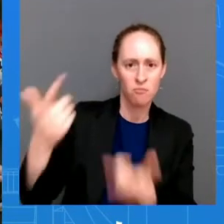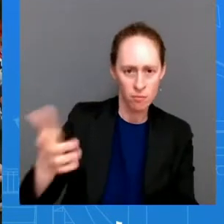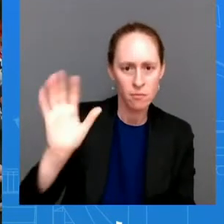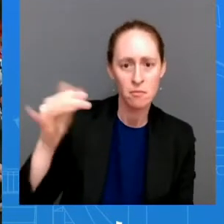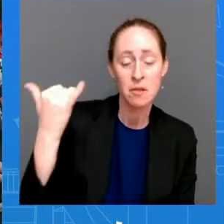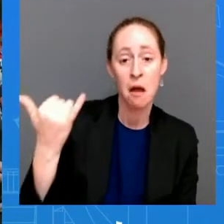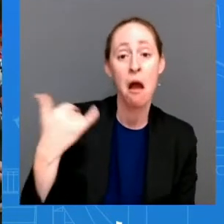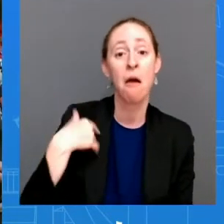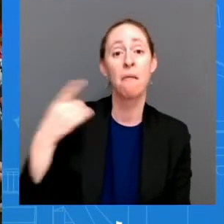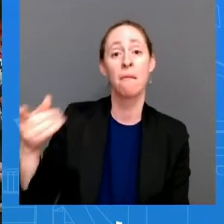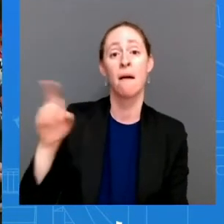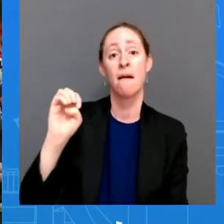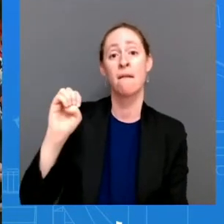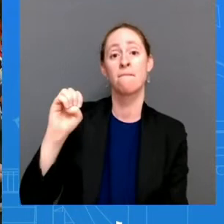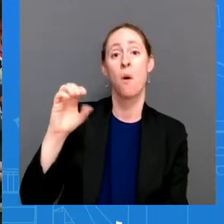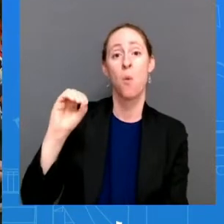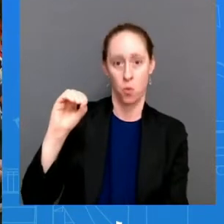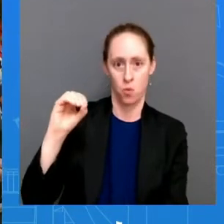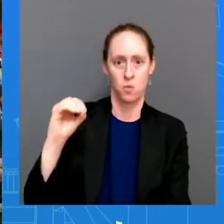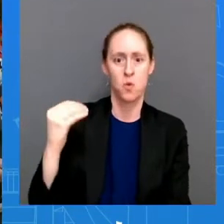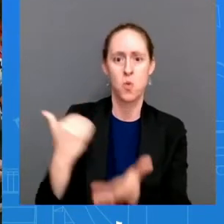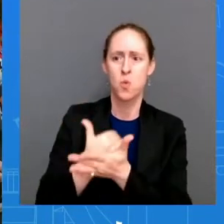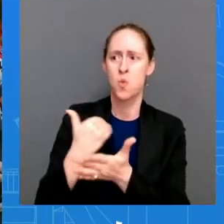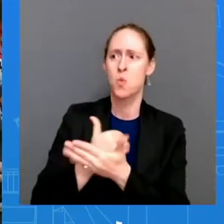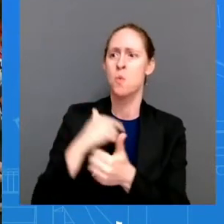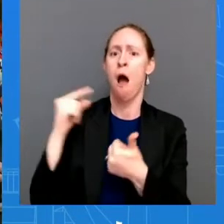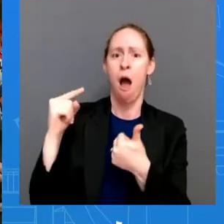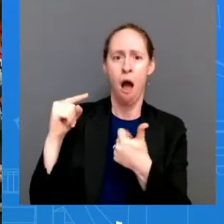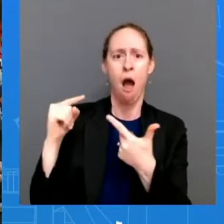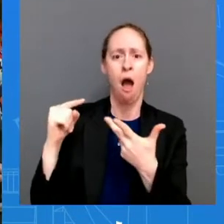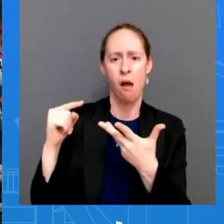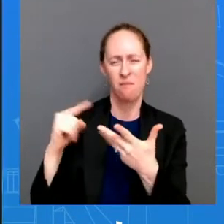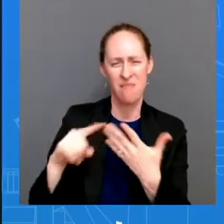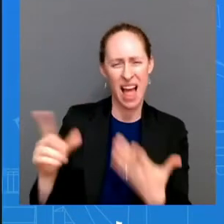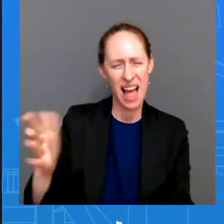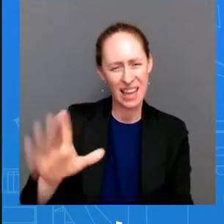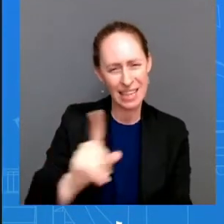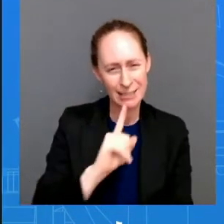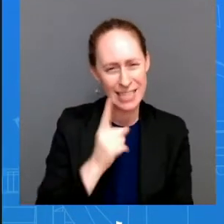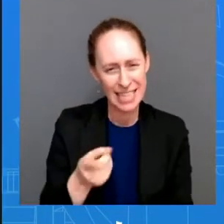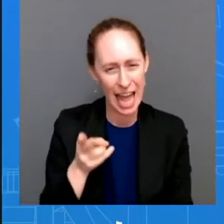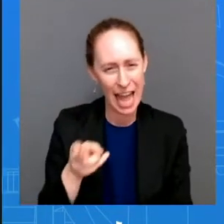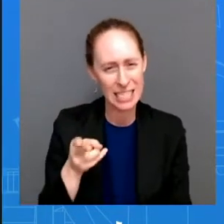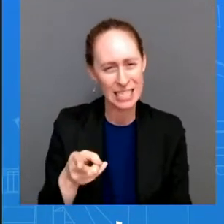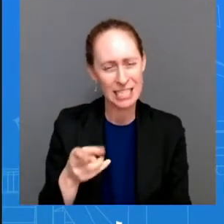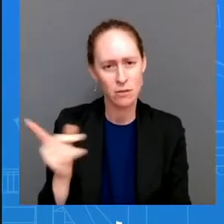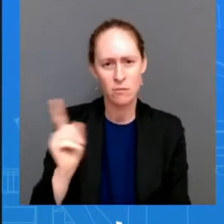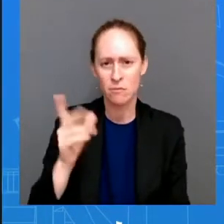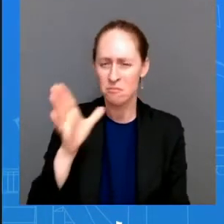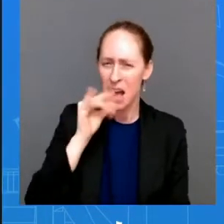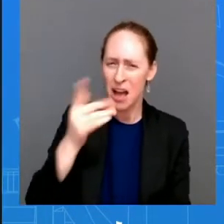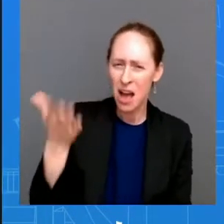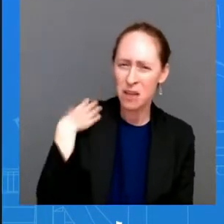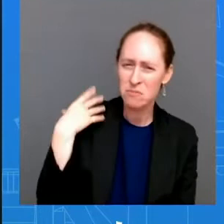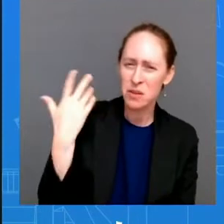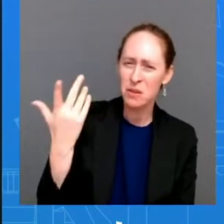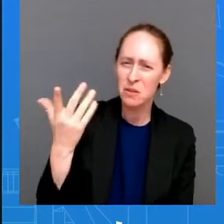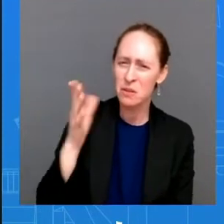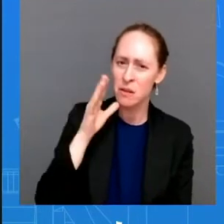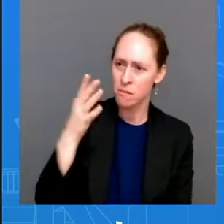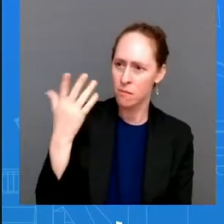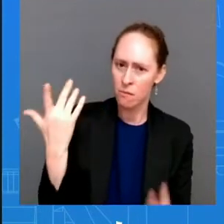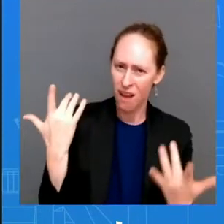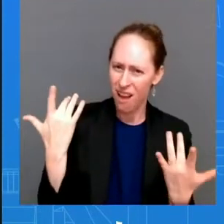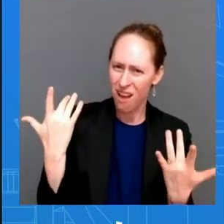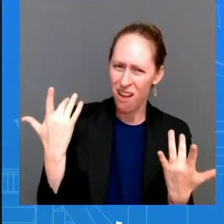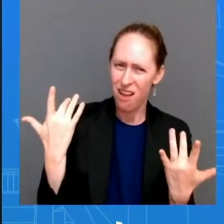need help and when will the help actually kick in what is the timeline so the exact when when the president normally does an executive order it's always to